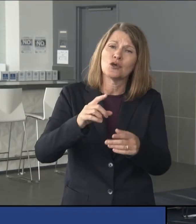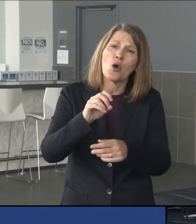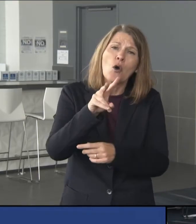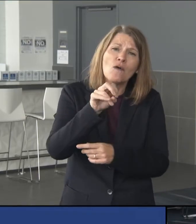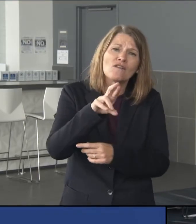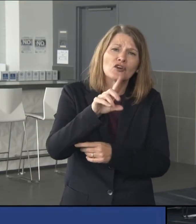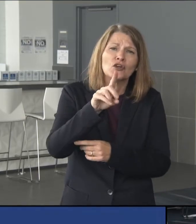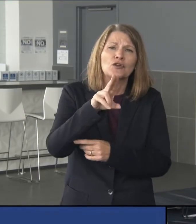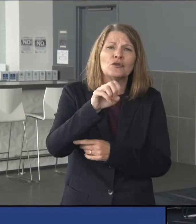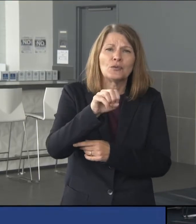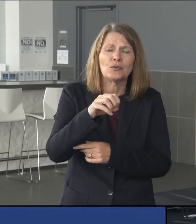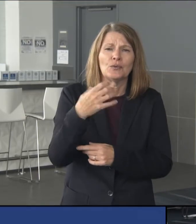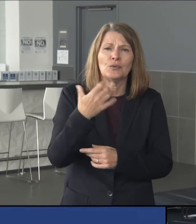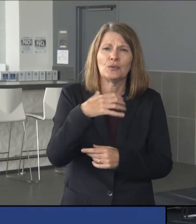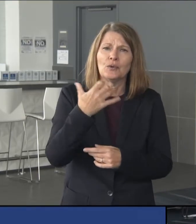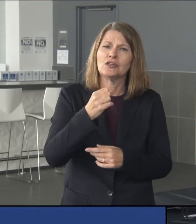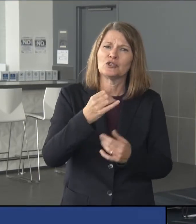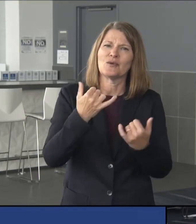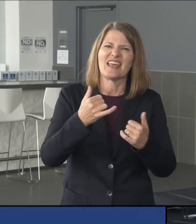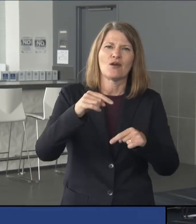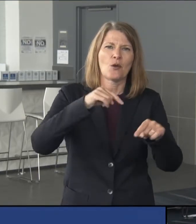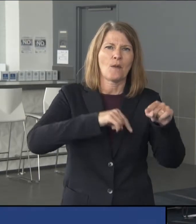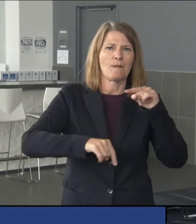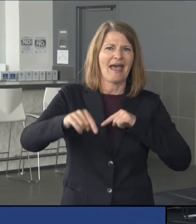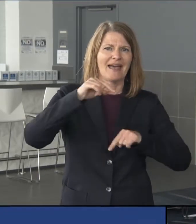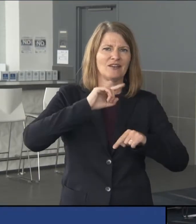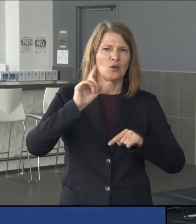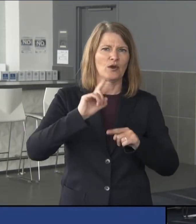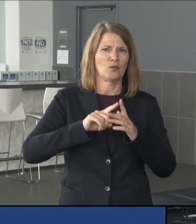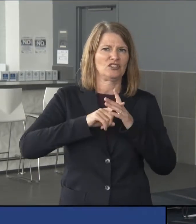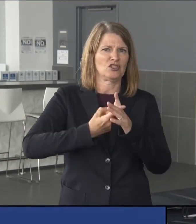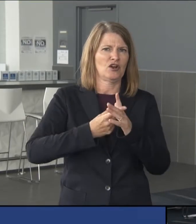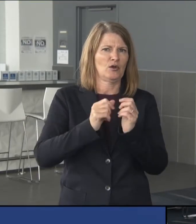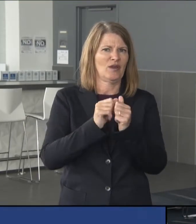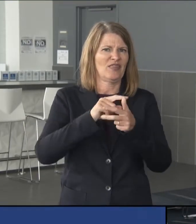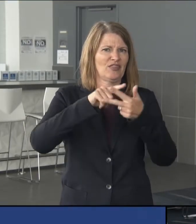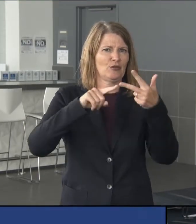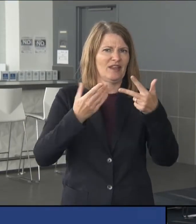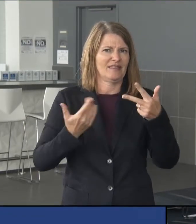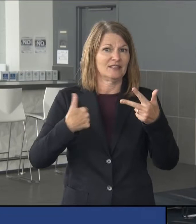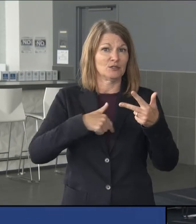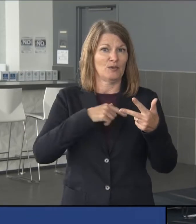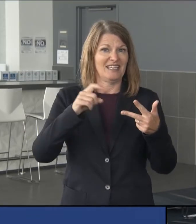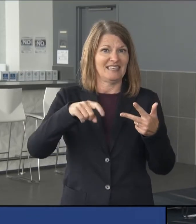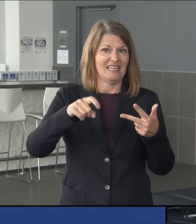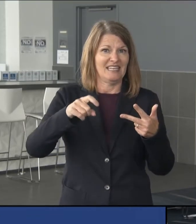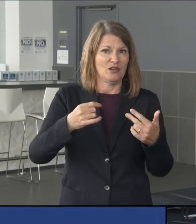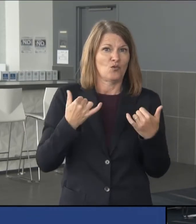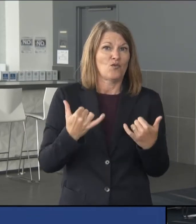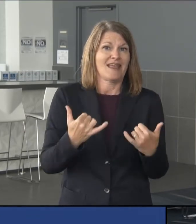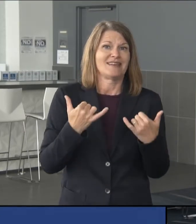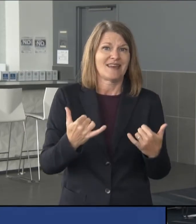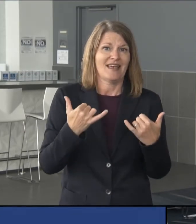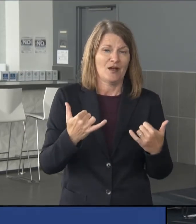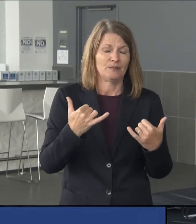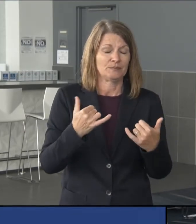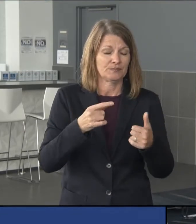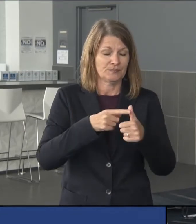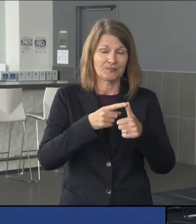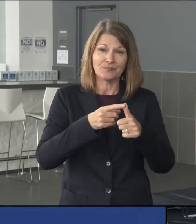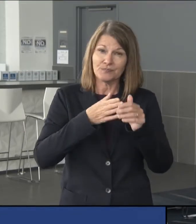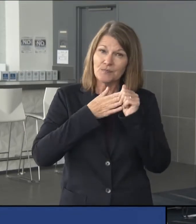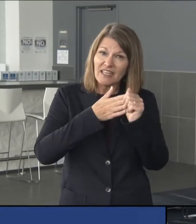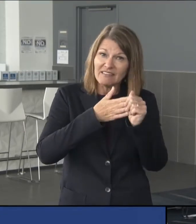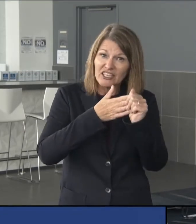So let me go back to where we began with the three things that we need right now. Now, leadership,